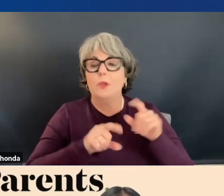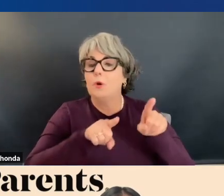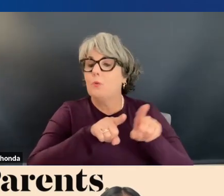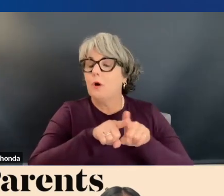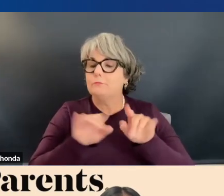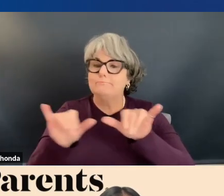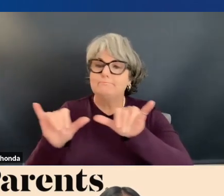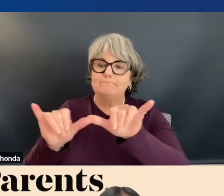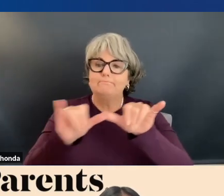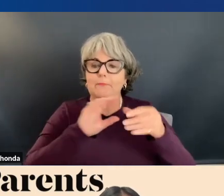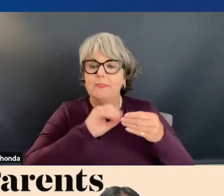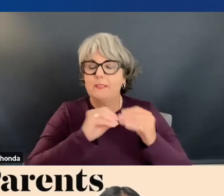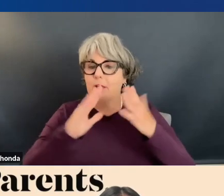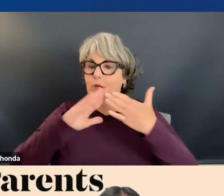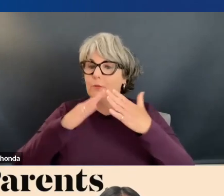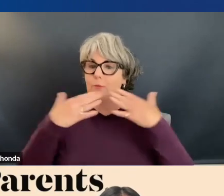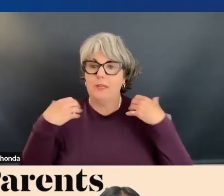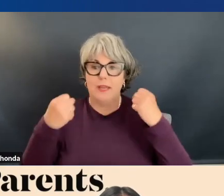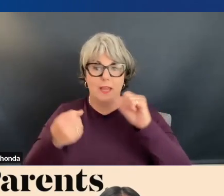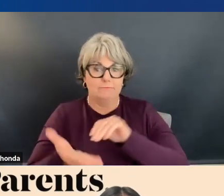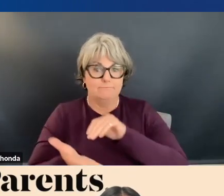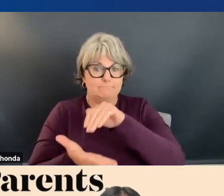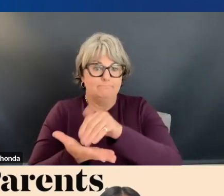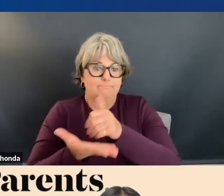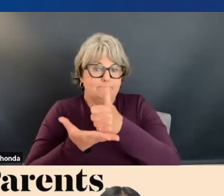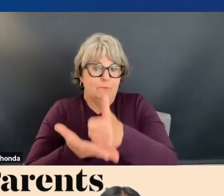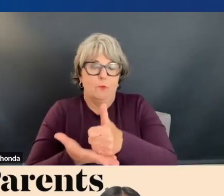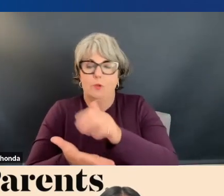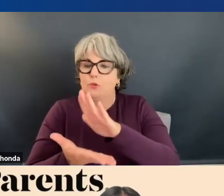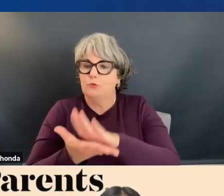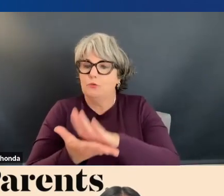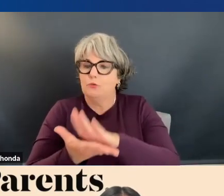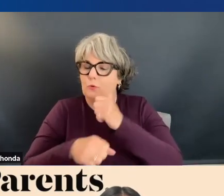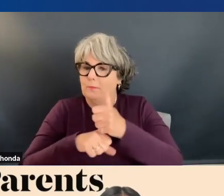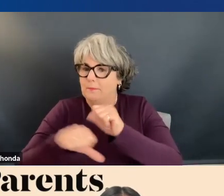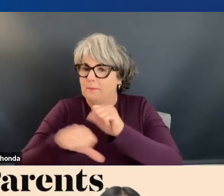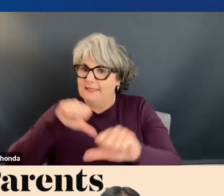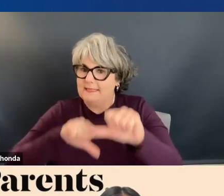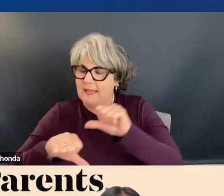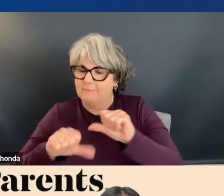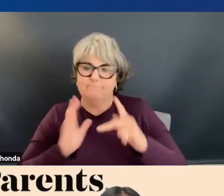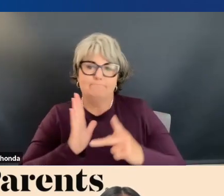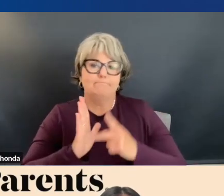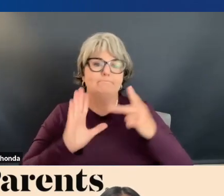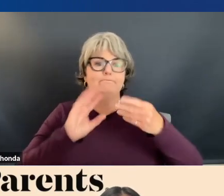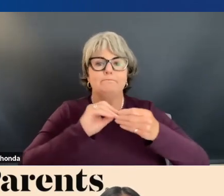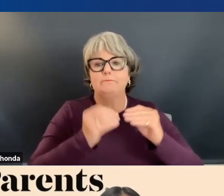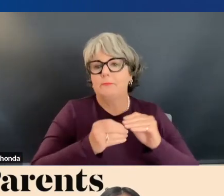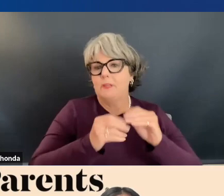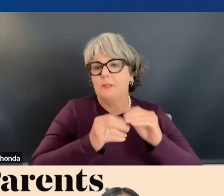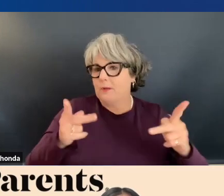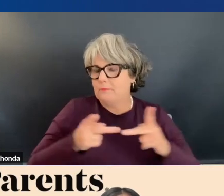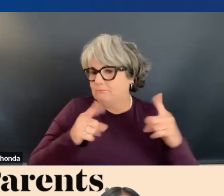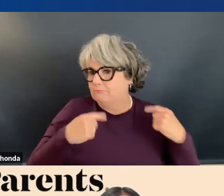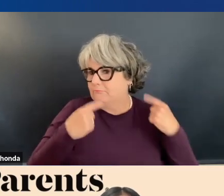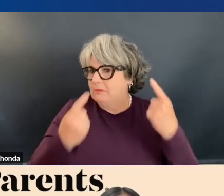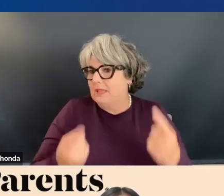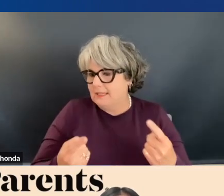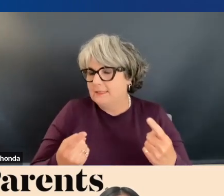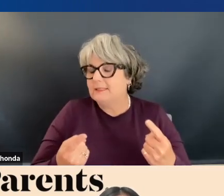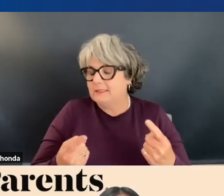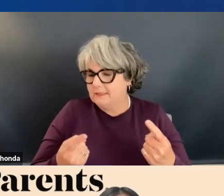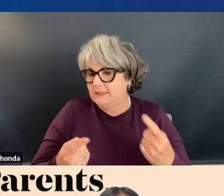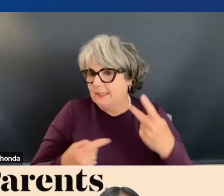measuring the number of community health centers with school-based sites. We've doubled the number of sites over the last two years,